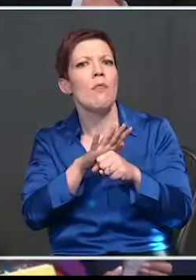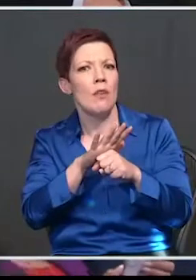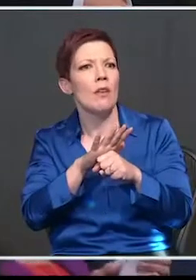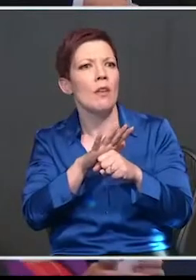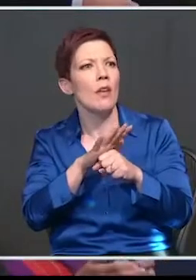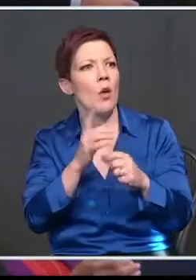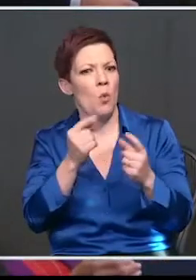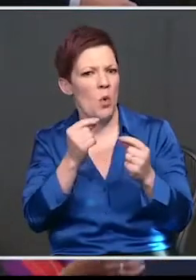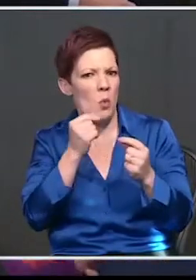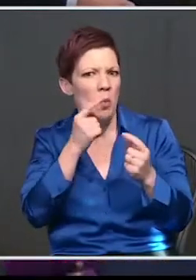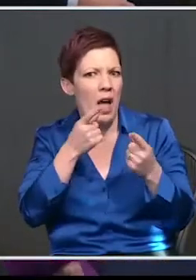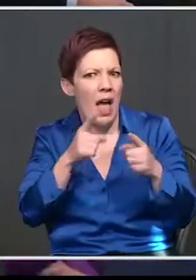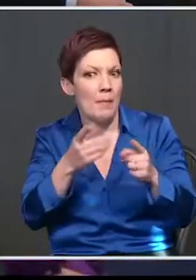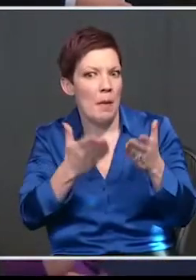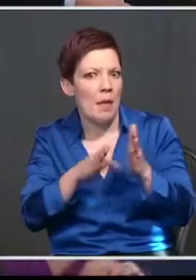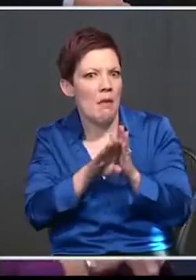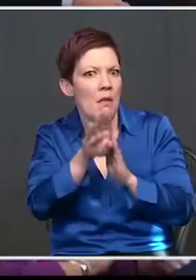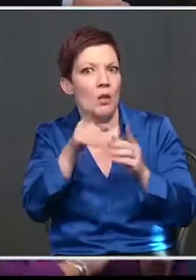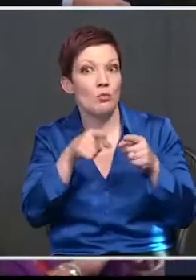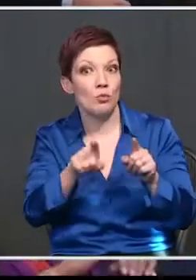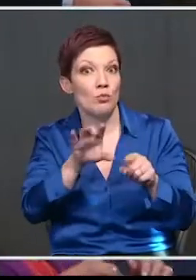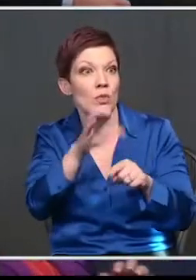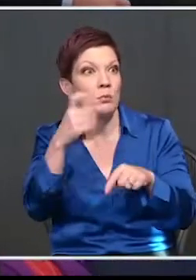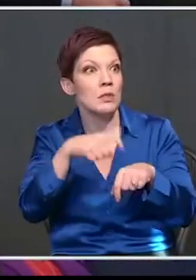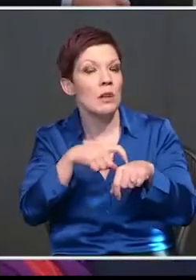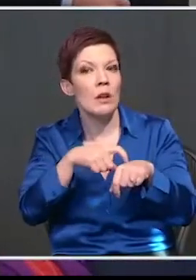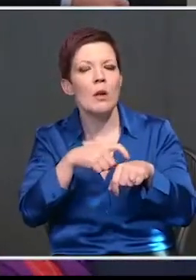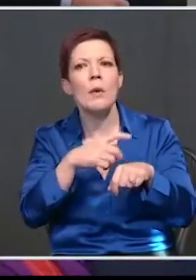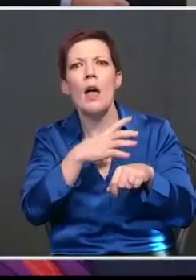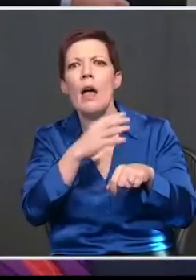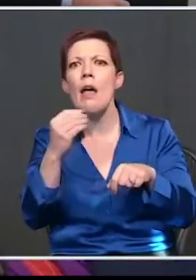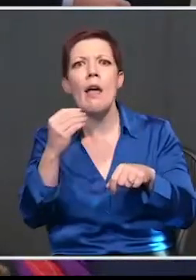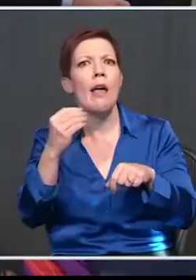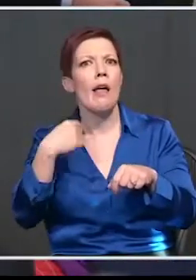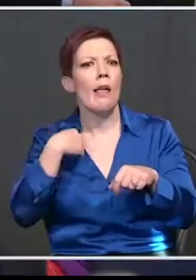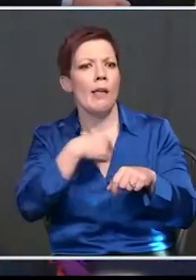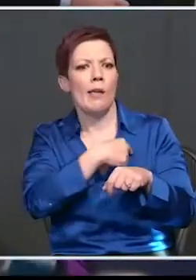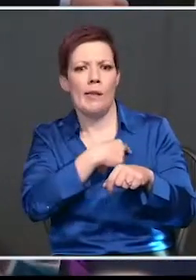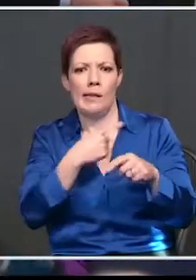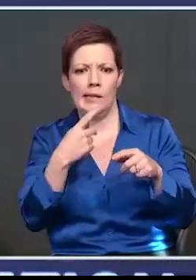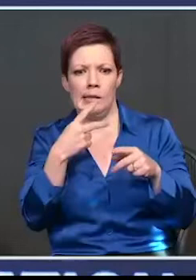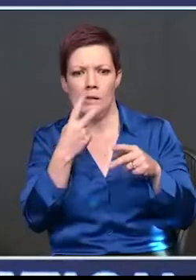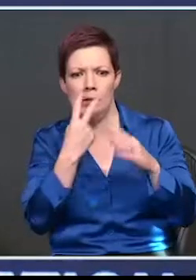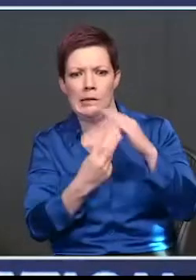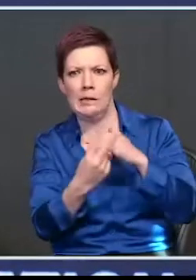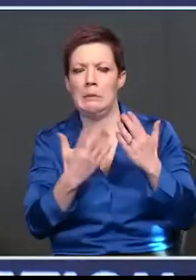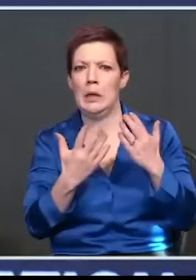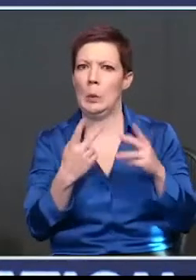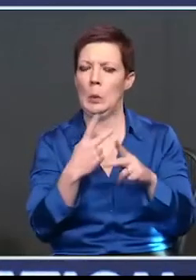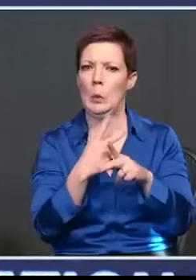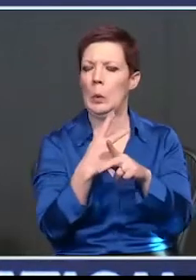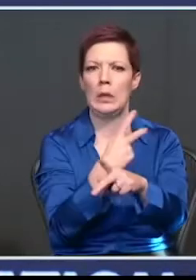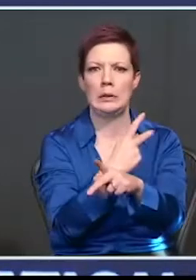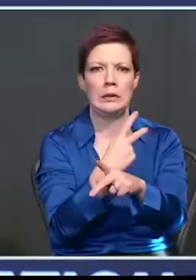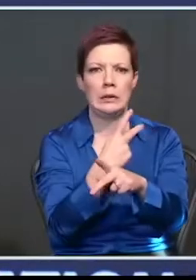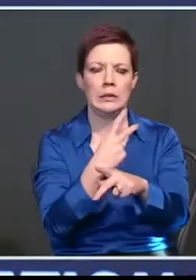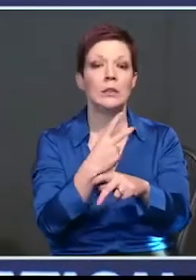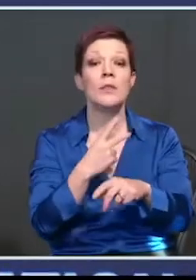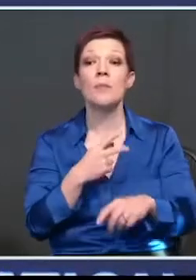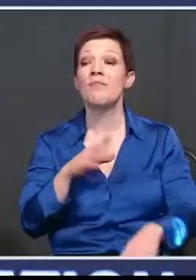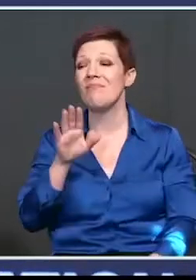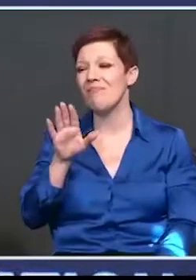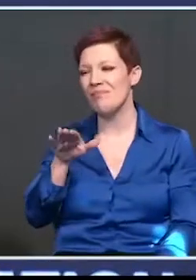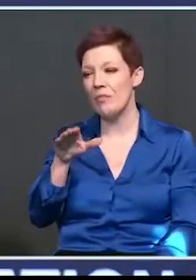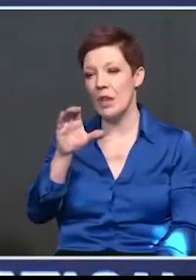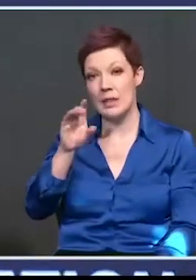And the hardship that they're all facing as this virus does get worse. Yeah, well, CDC puts out their guidelines and the